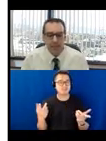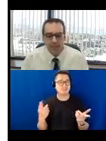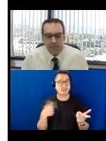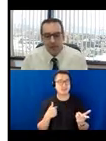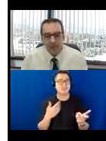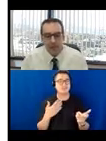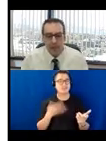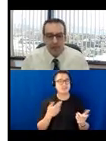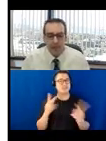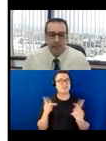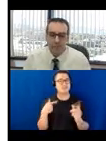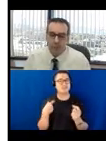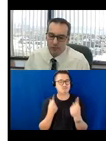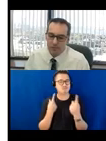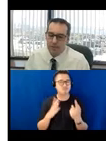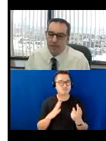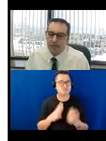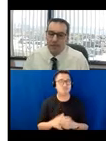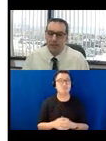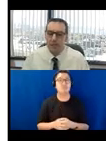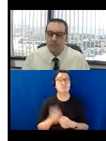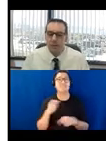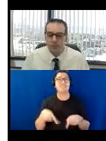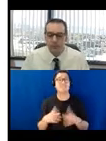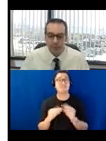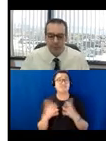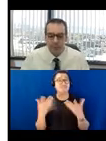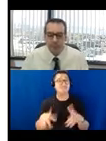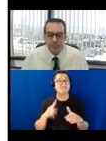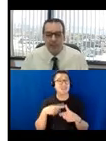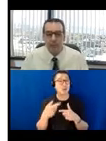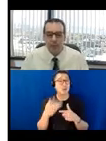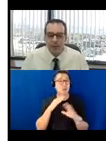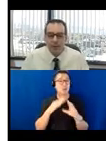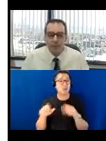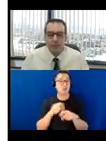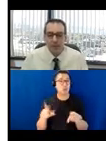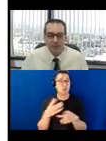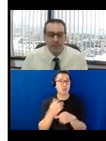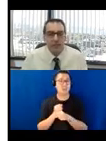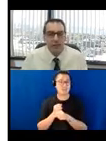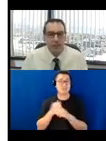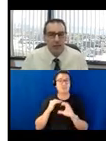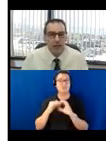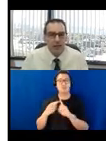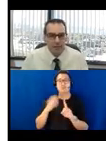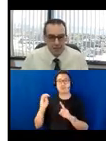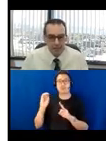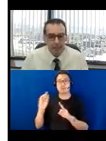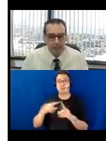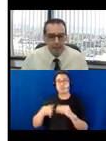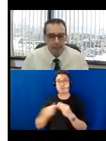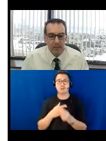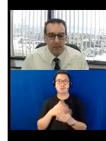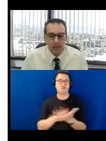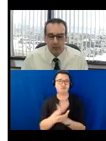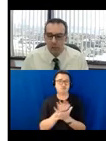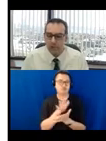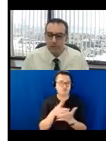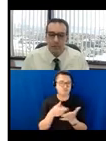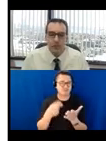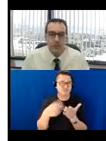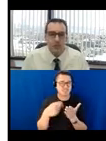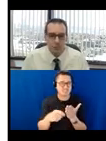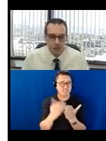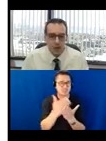At the end of this training, all attendees will receive another email from us that will provide you a fact sheet on the outdoor dining and seating. A